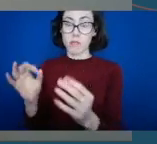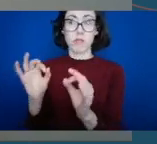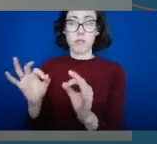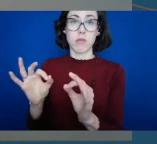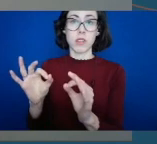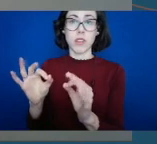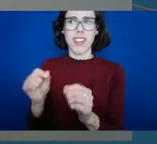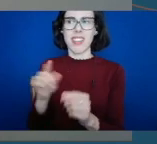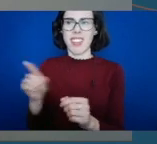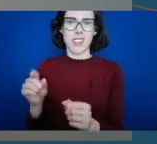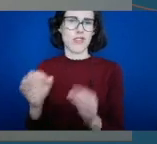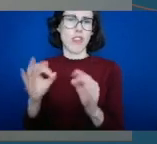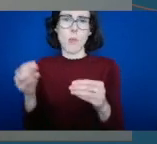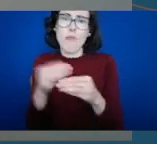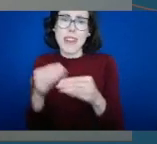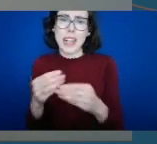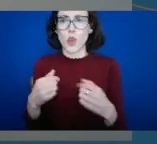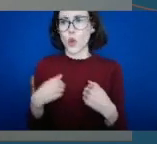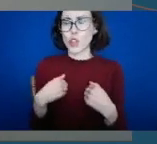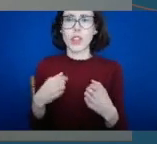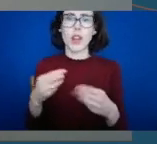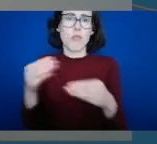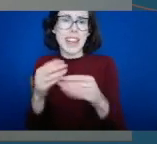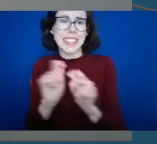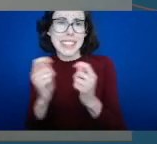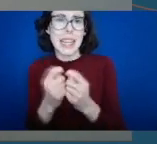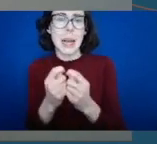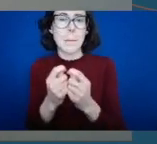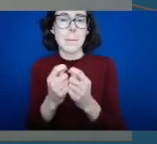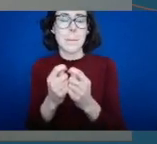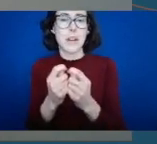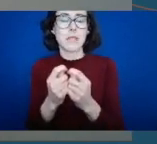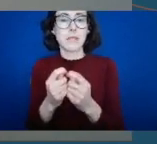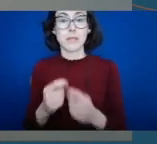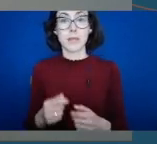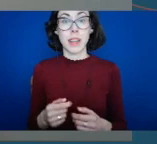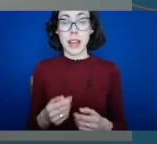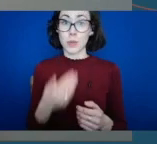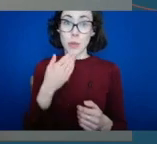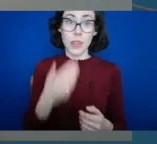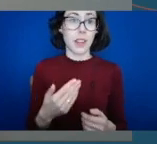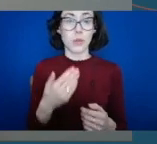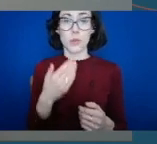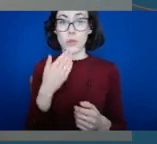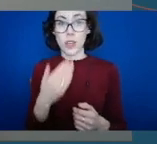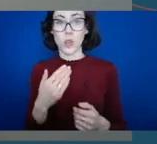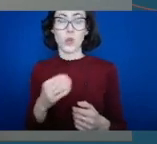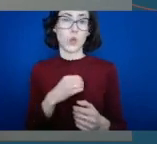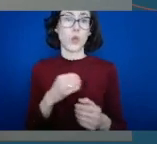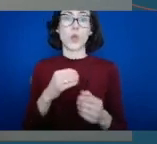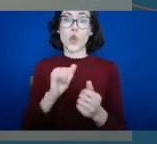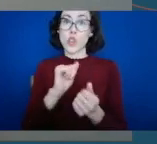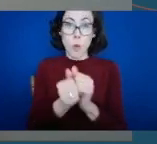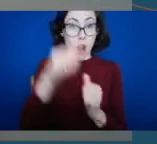reputation and prioritise what is important for us and our organisation. Finally, would like to express our utmost appreciation to Sport Ireland and to the